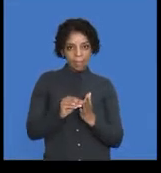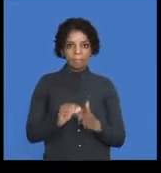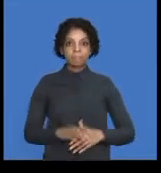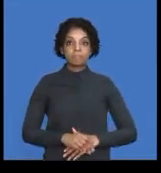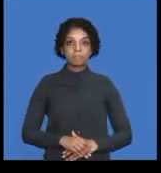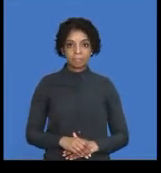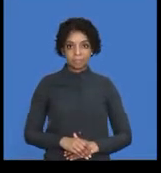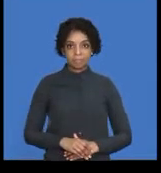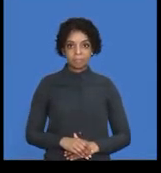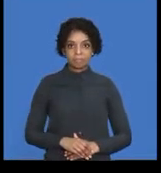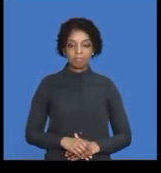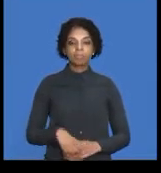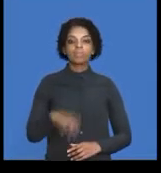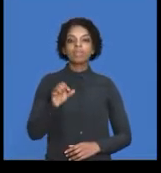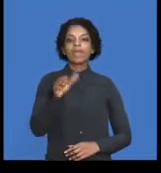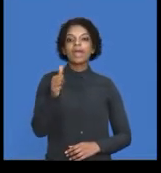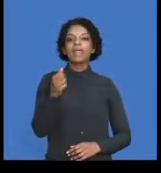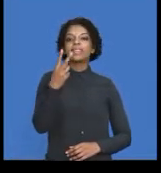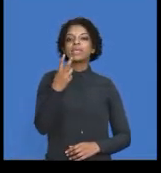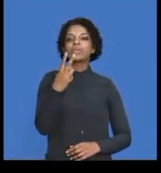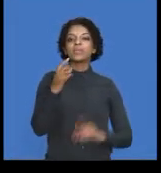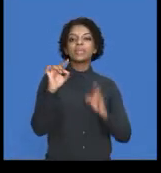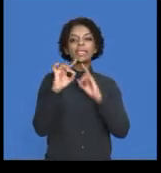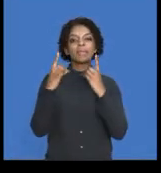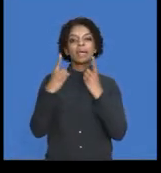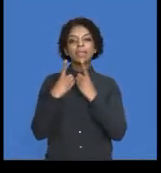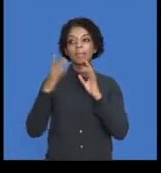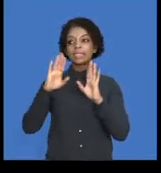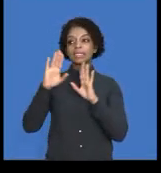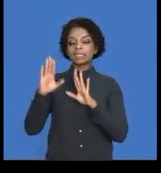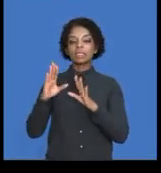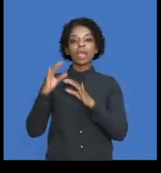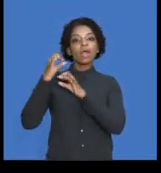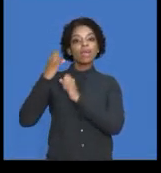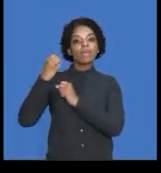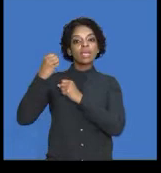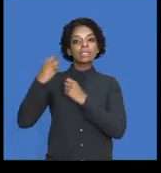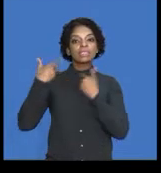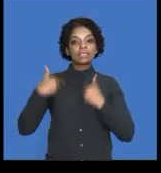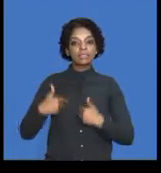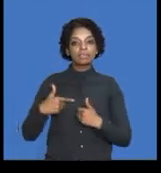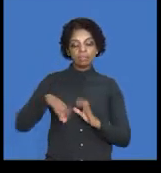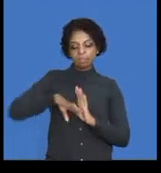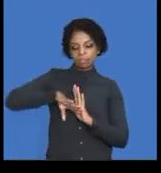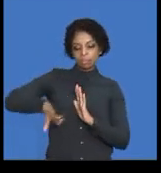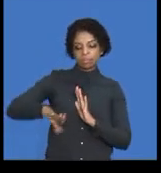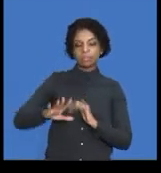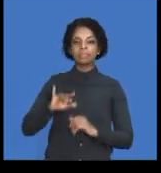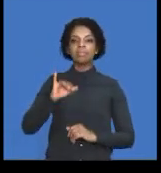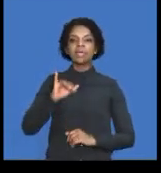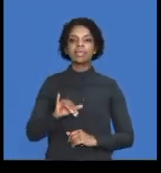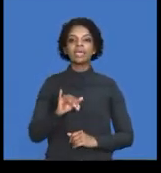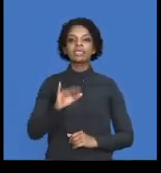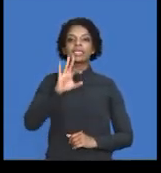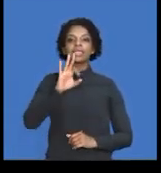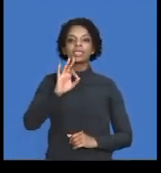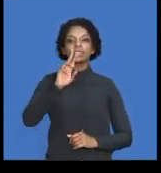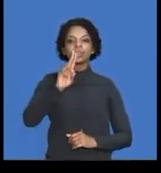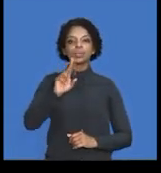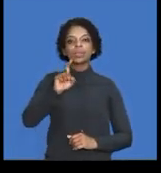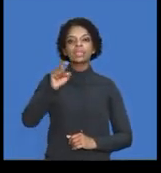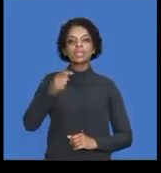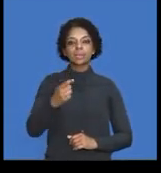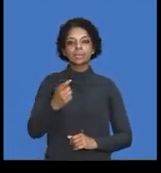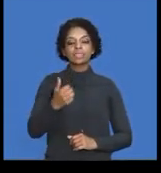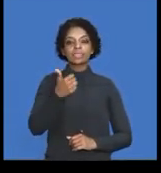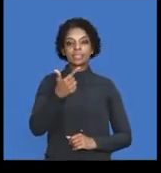That was my other two components. The other two departments of the factory. I remove that to be left with the 37,200,